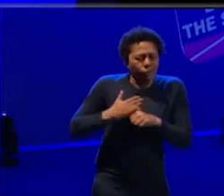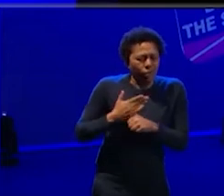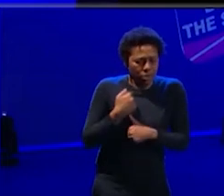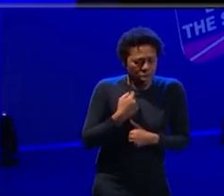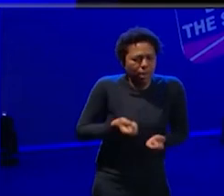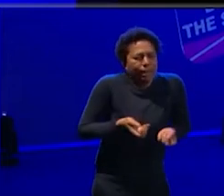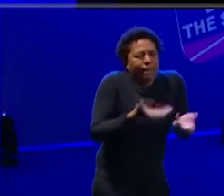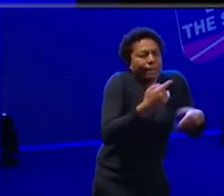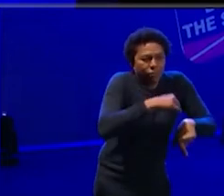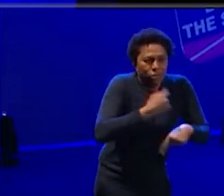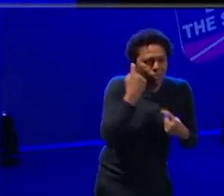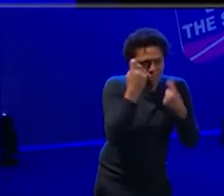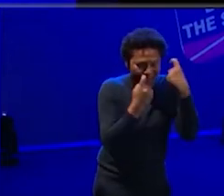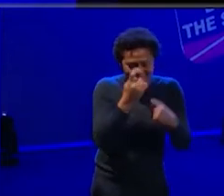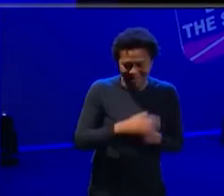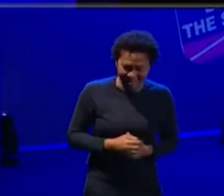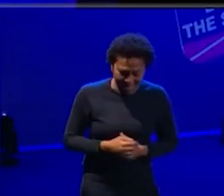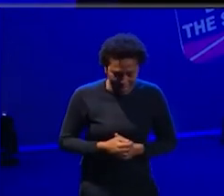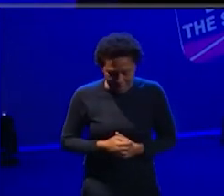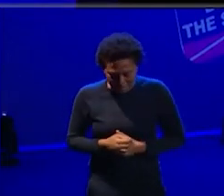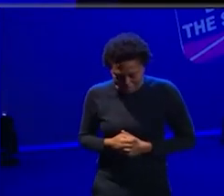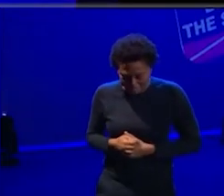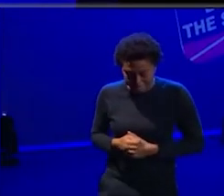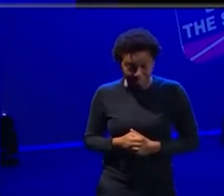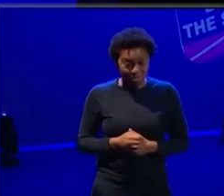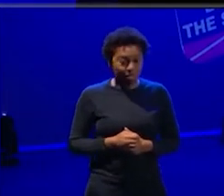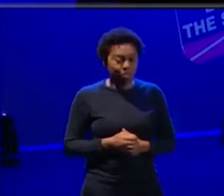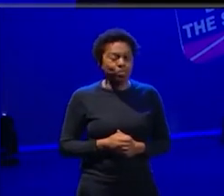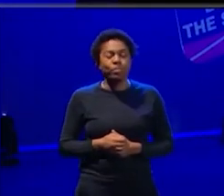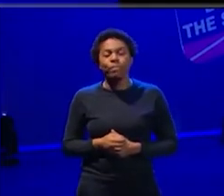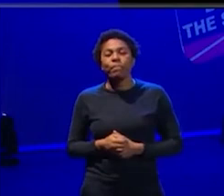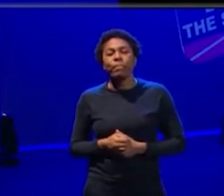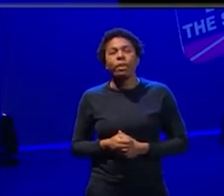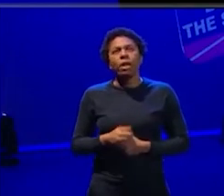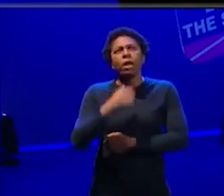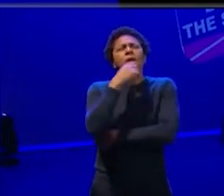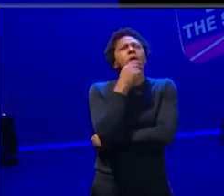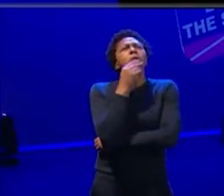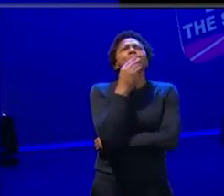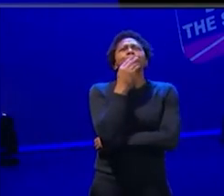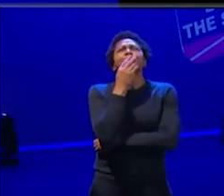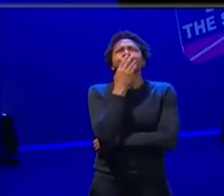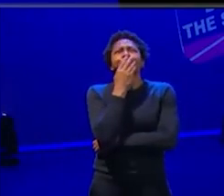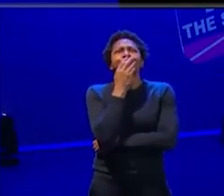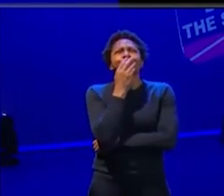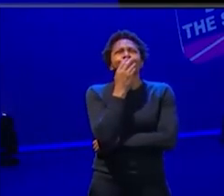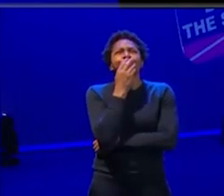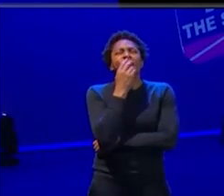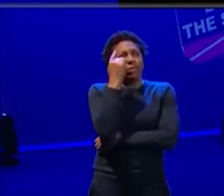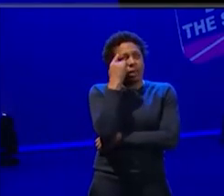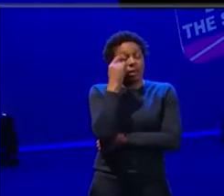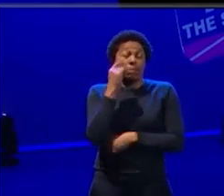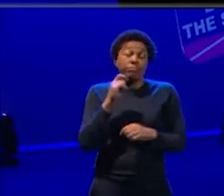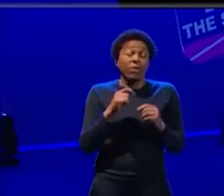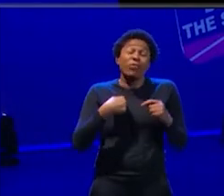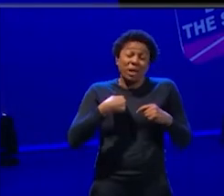guys thinking time. It's okay. Um, well, I'm just, I'm going to, uh, say that actually a whole project is a